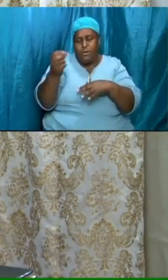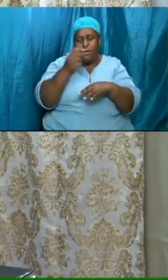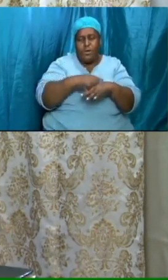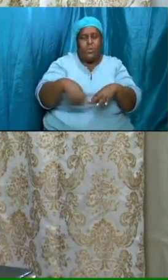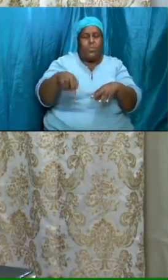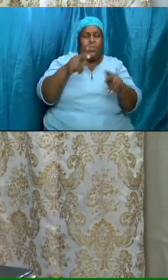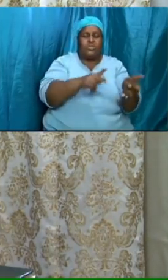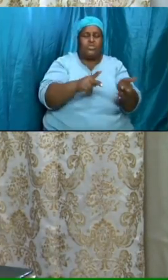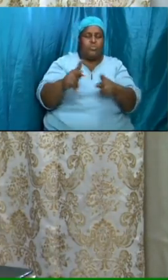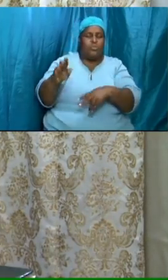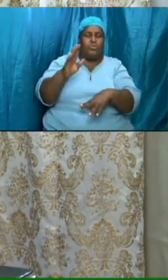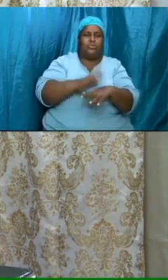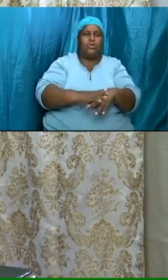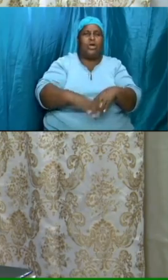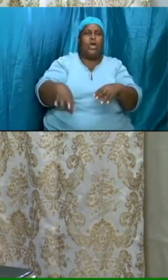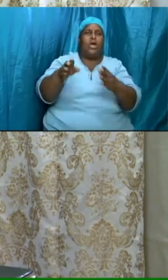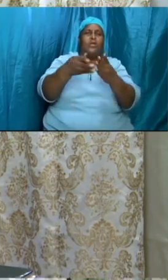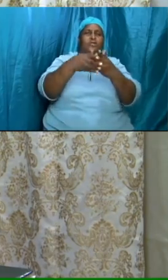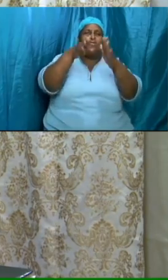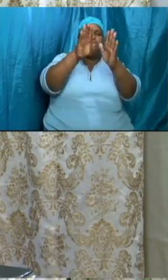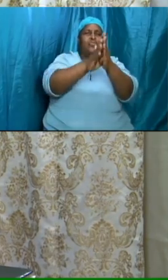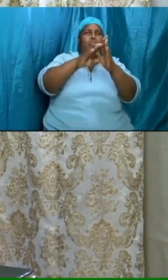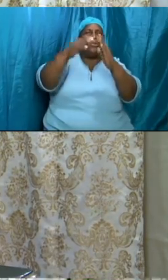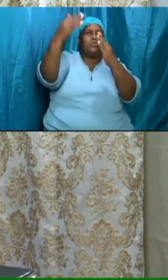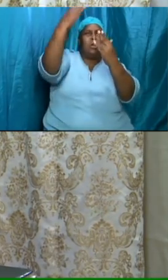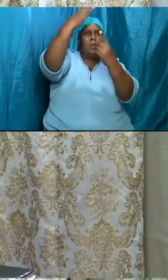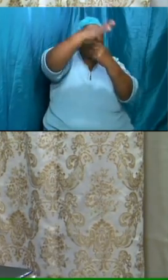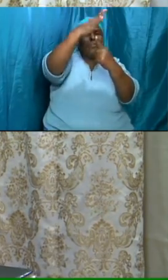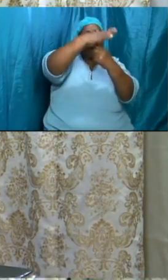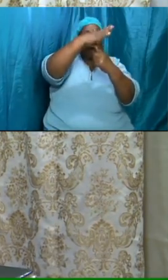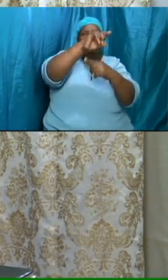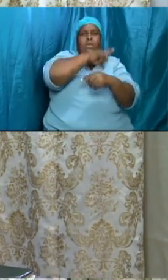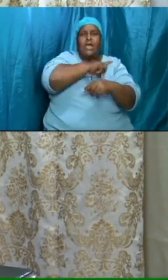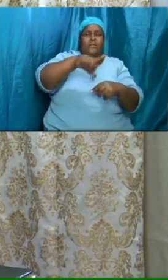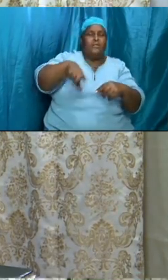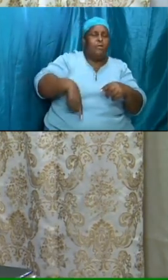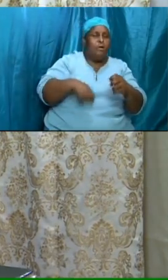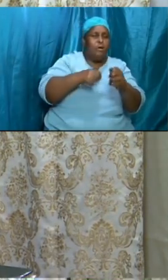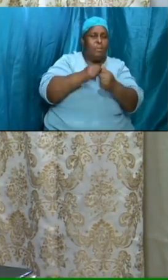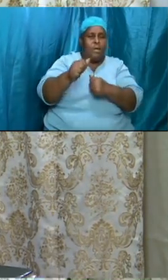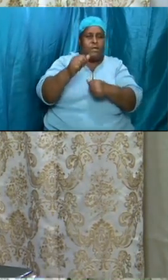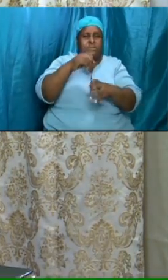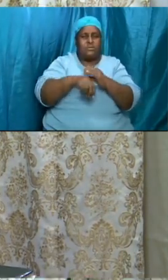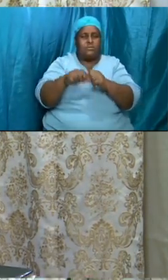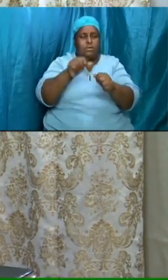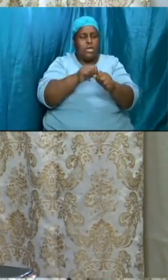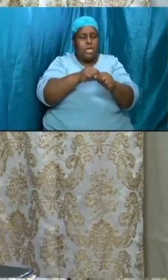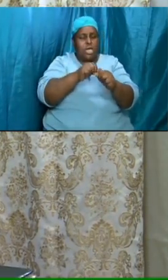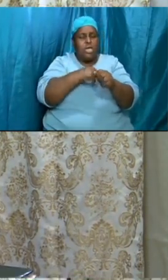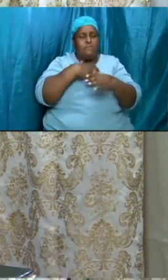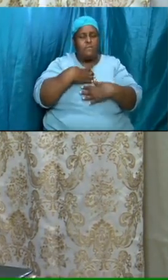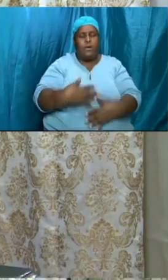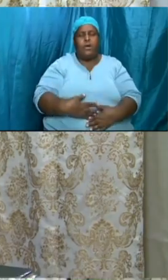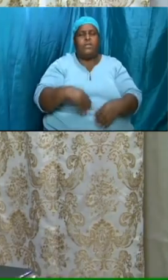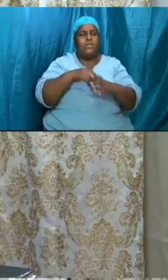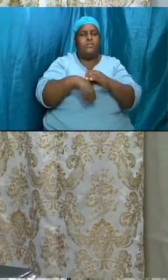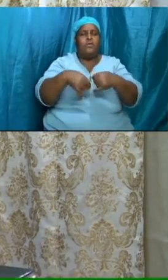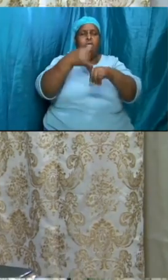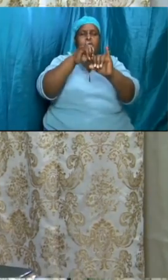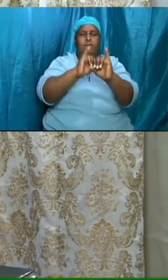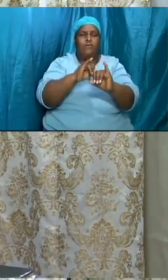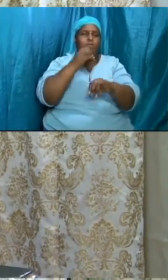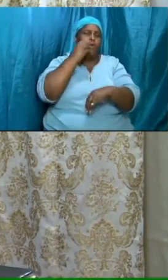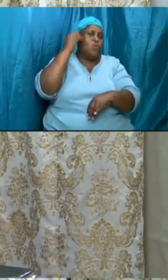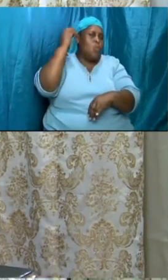doorposts and the lord passover was implemented that day with everybody in their individual homes and so we are going to be